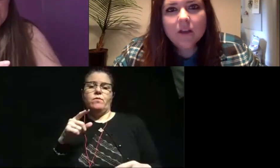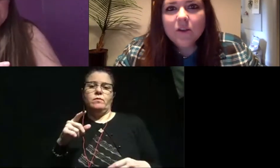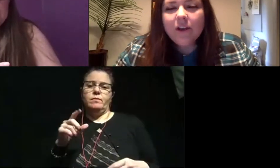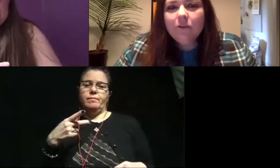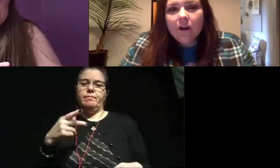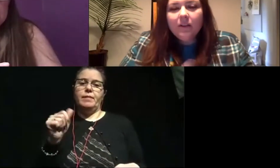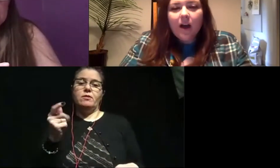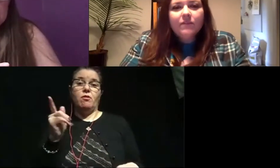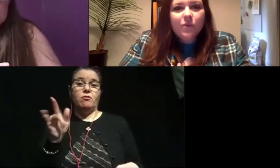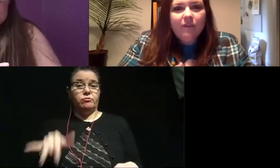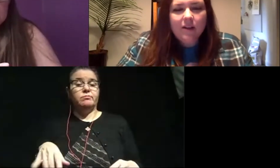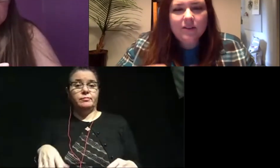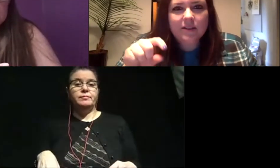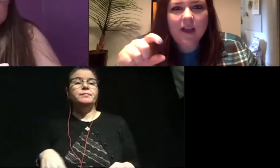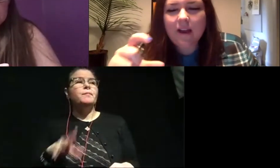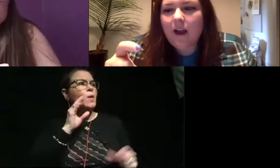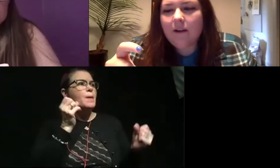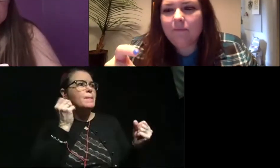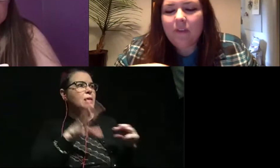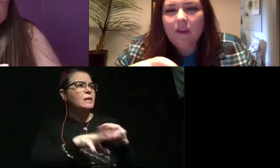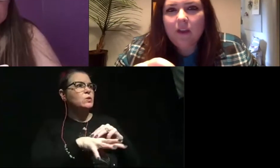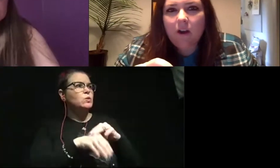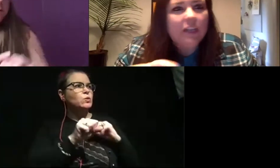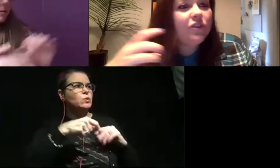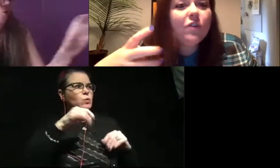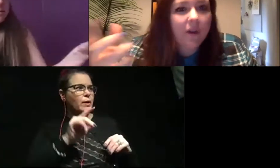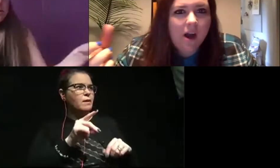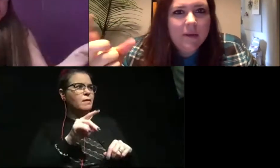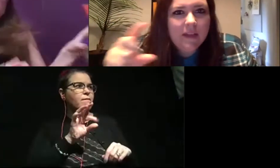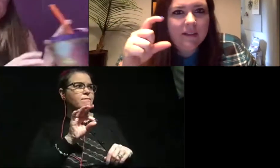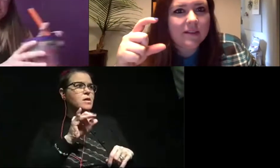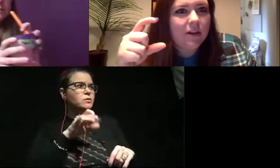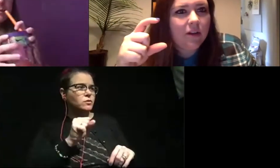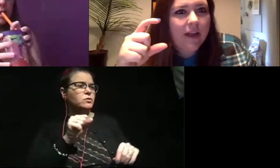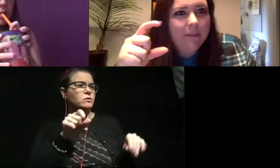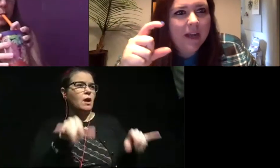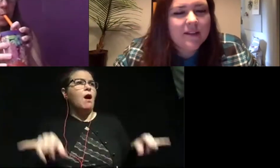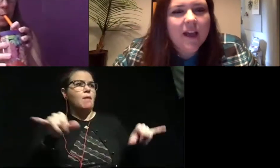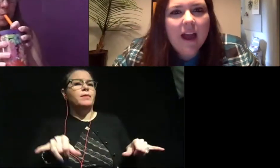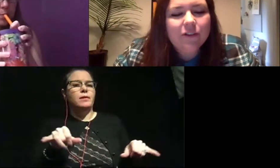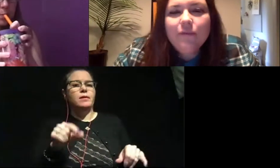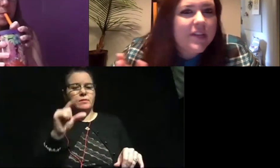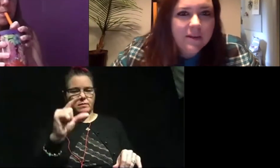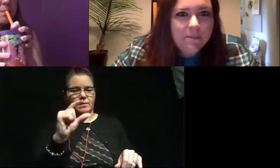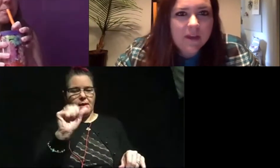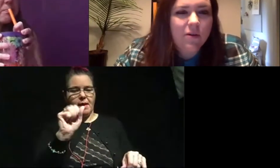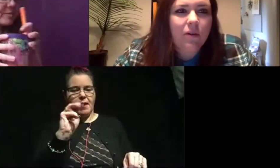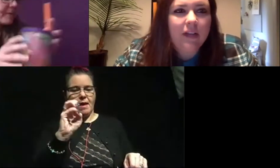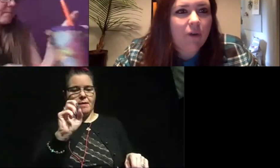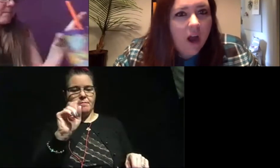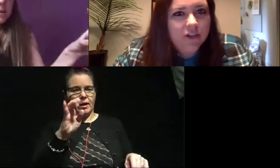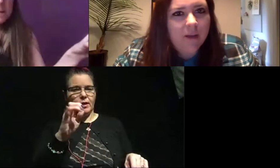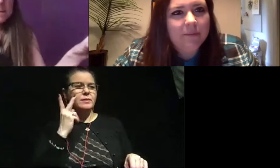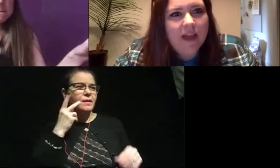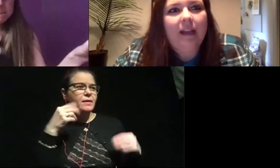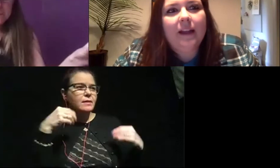So I know there are a lot of squid fossils that, um, are like super common, like these little ammonites and you'll see them being sold